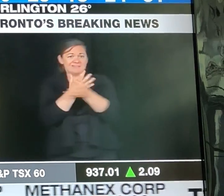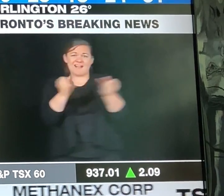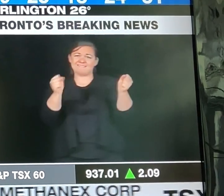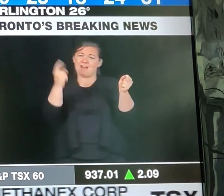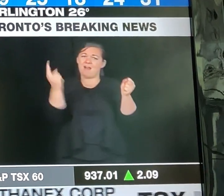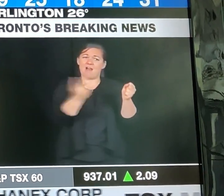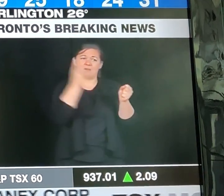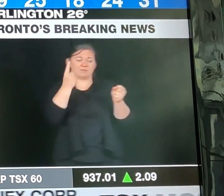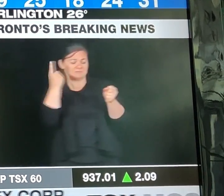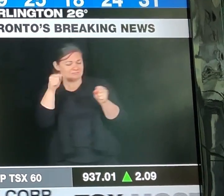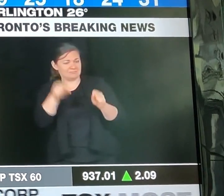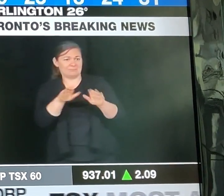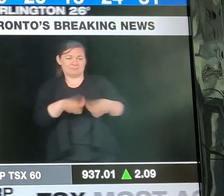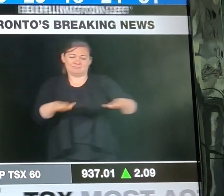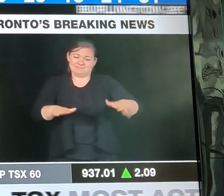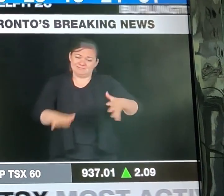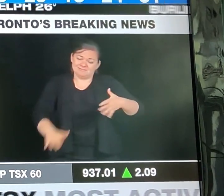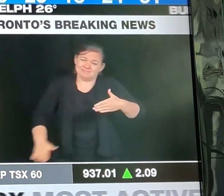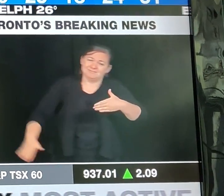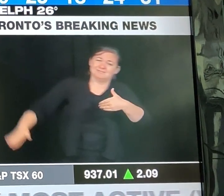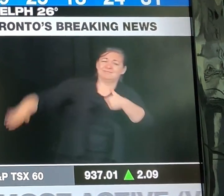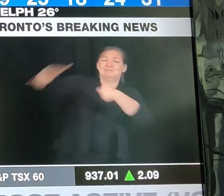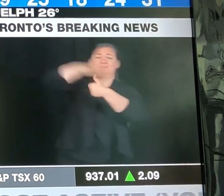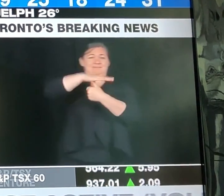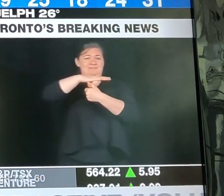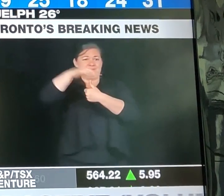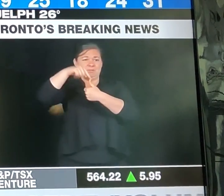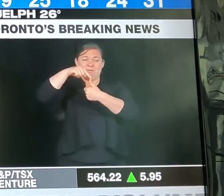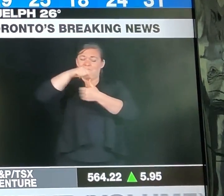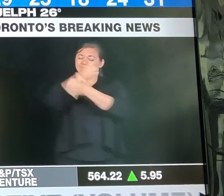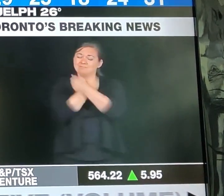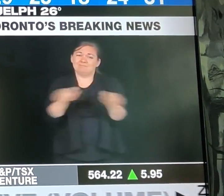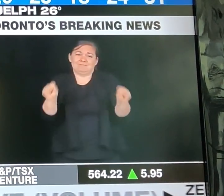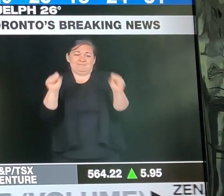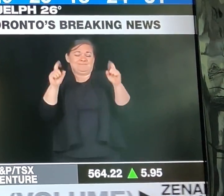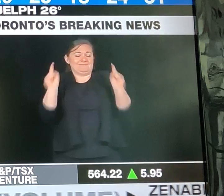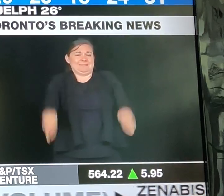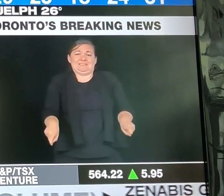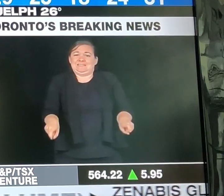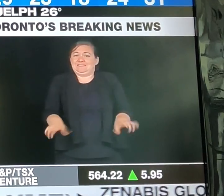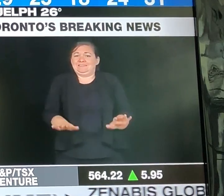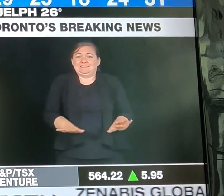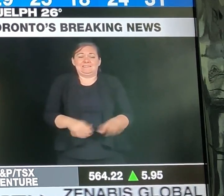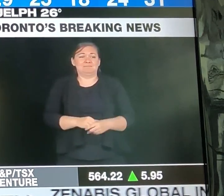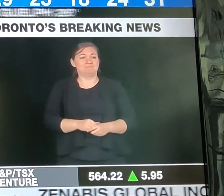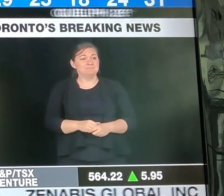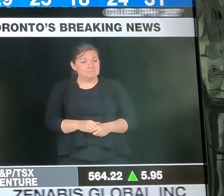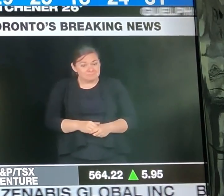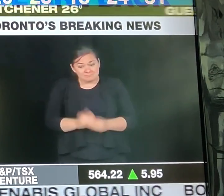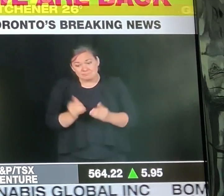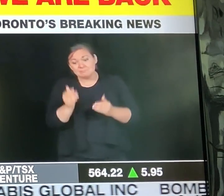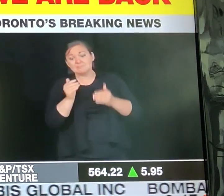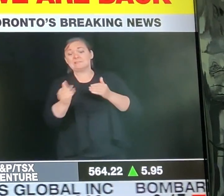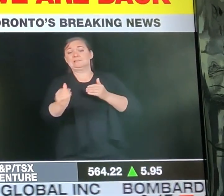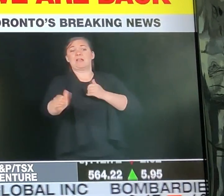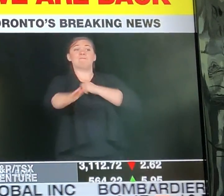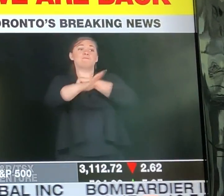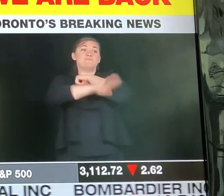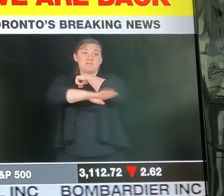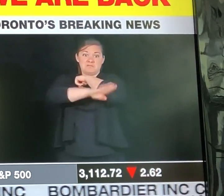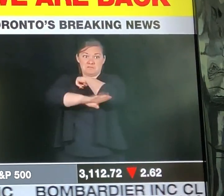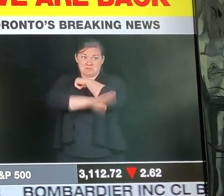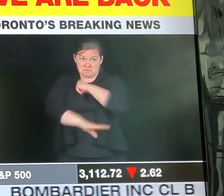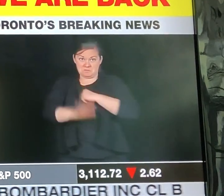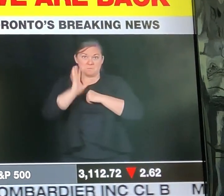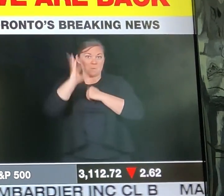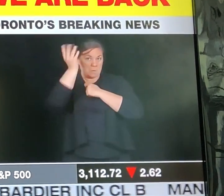Well, good afternoon, and thank you. First off, if I may, I just want to offer my deepest condolences on behalf of the ministry